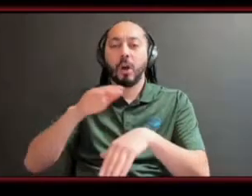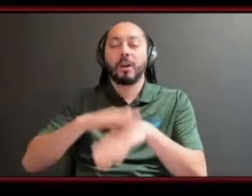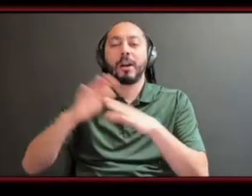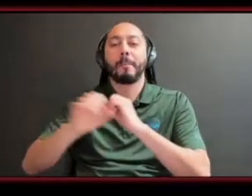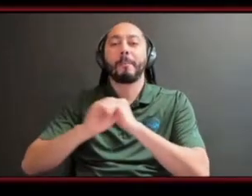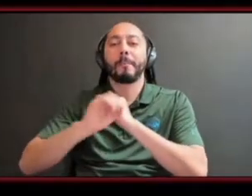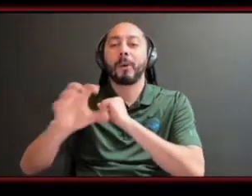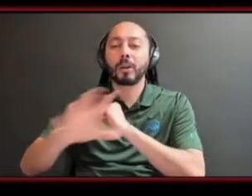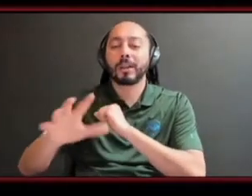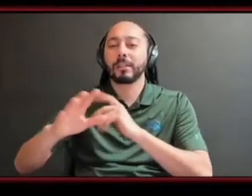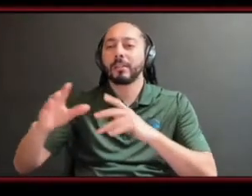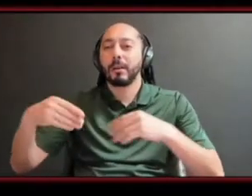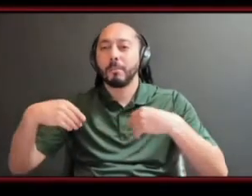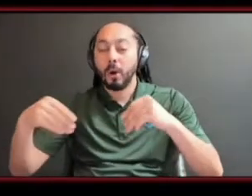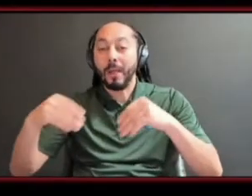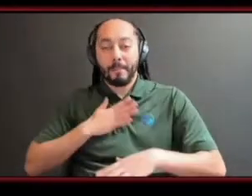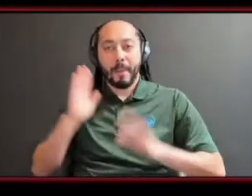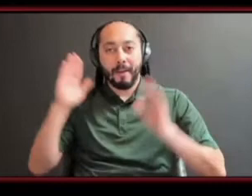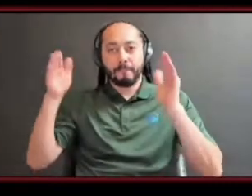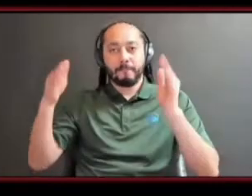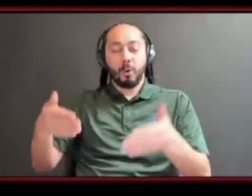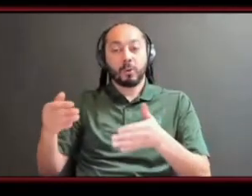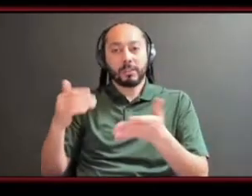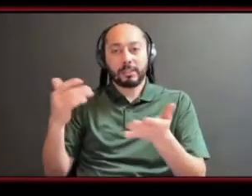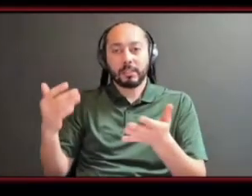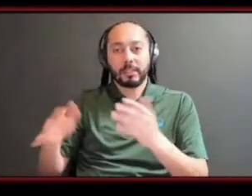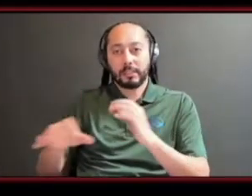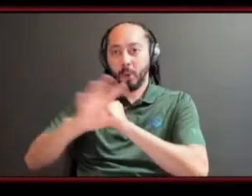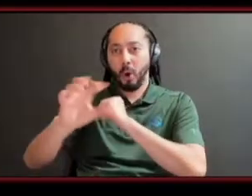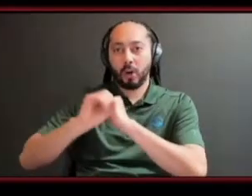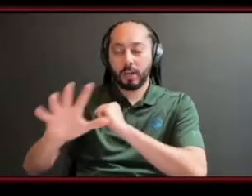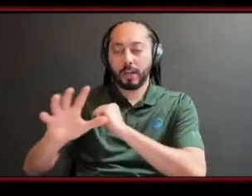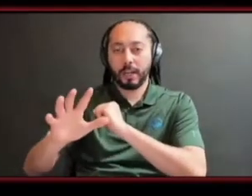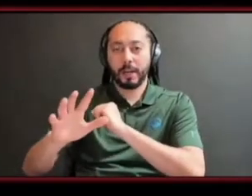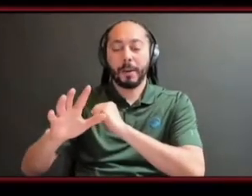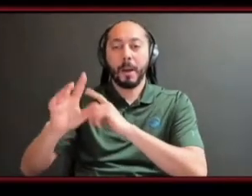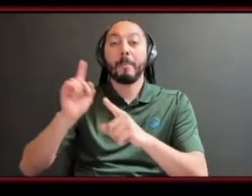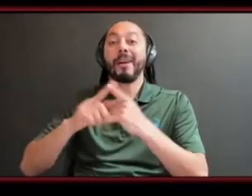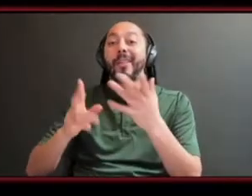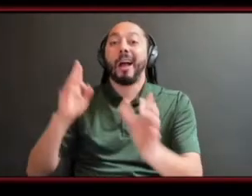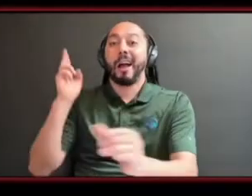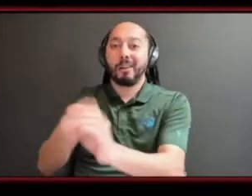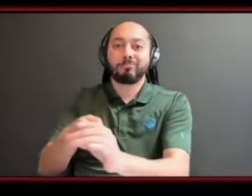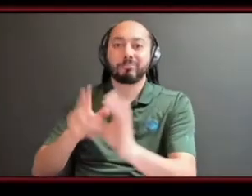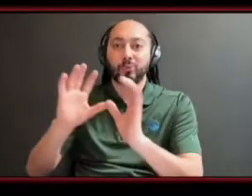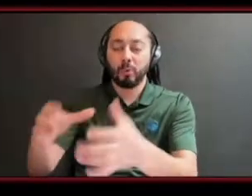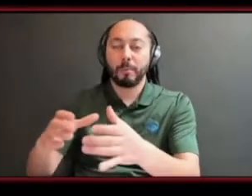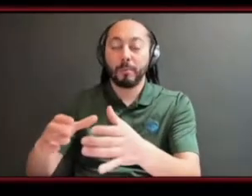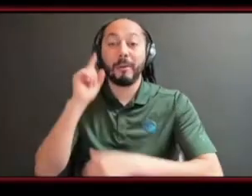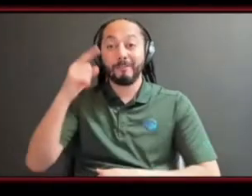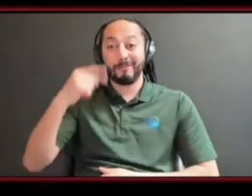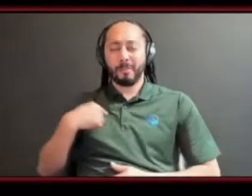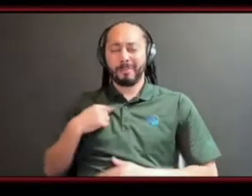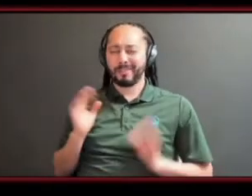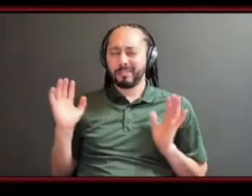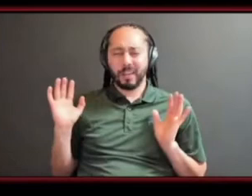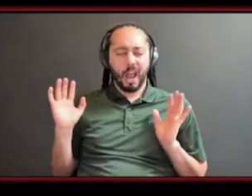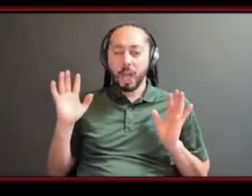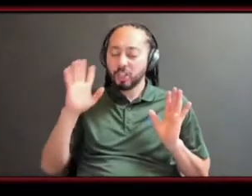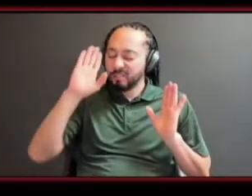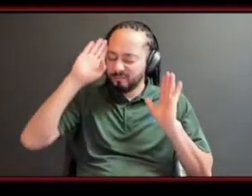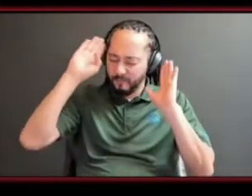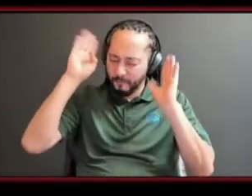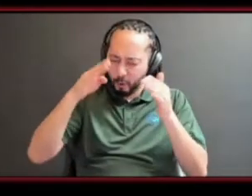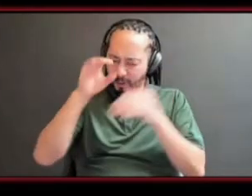was my focus we got thrown into groups and i came here and i was all about get the education head down chuck